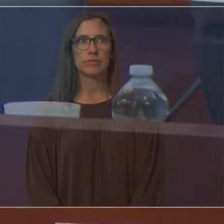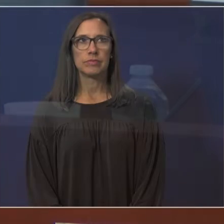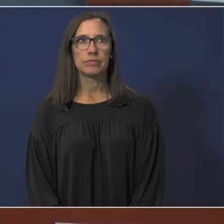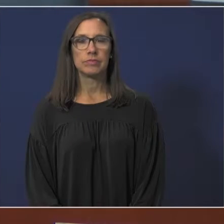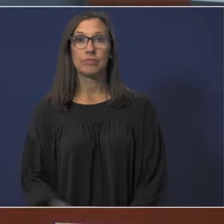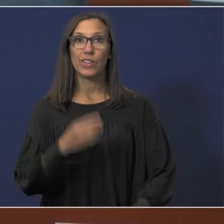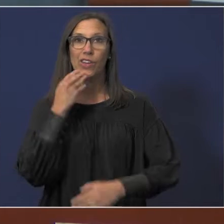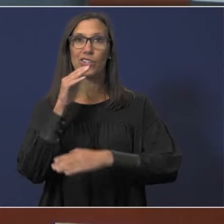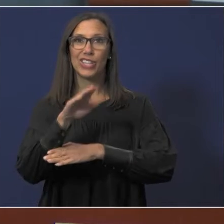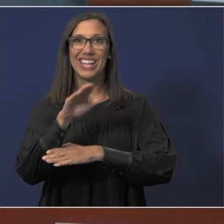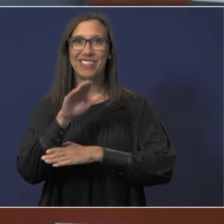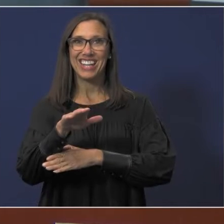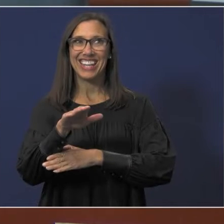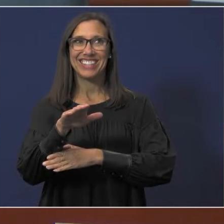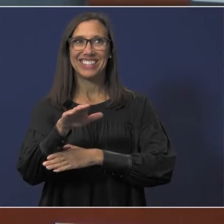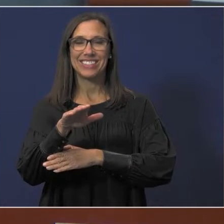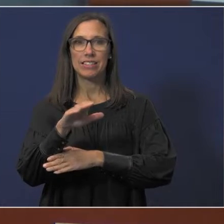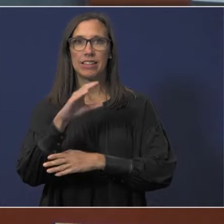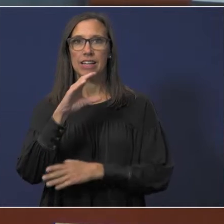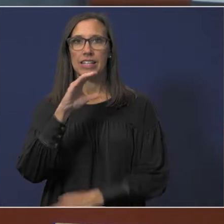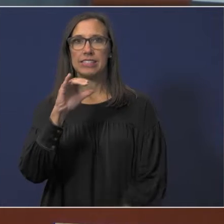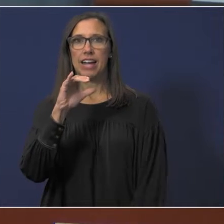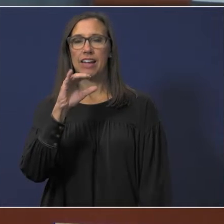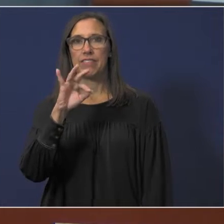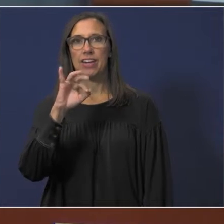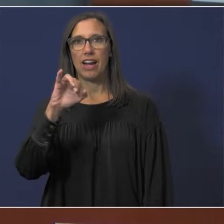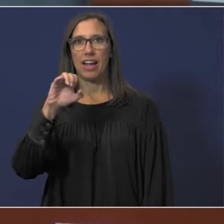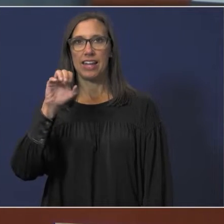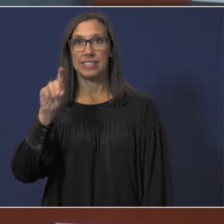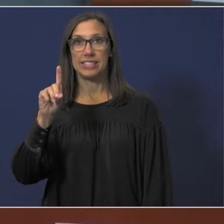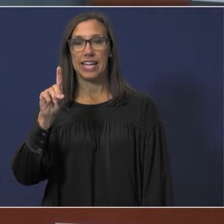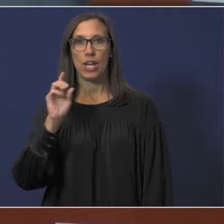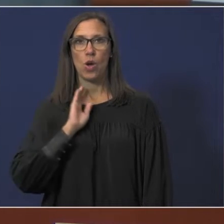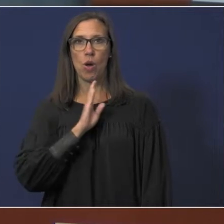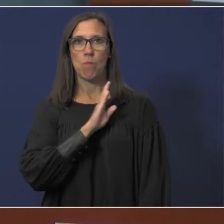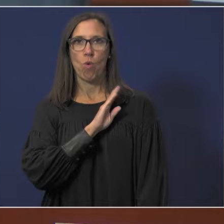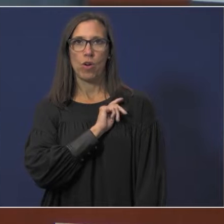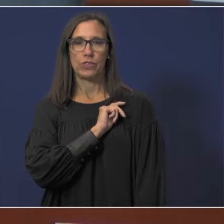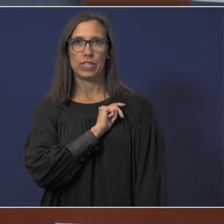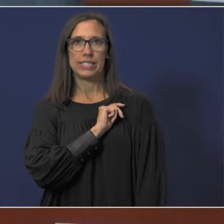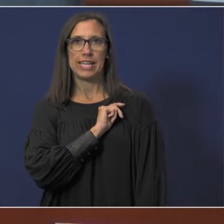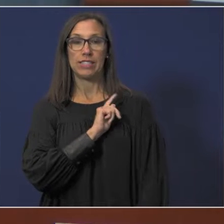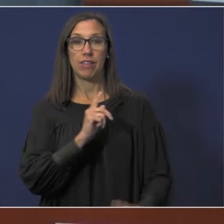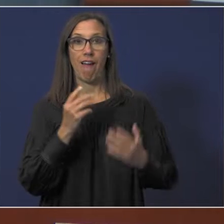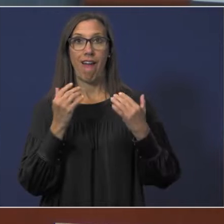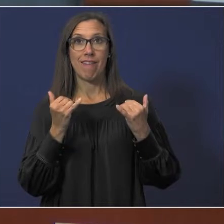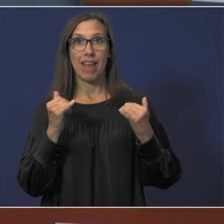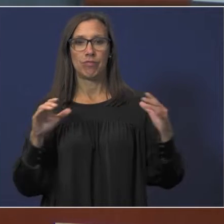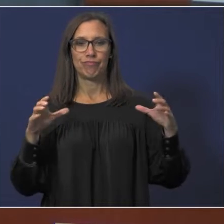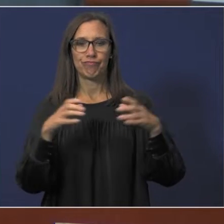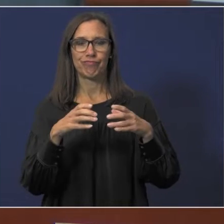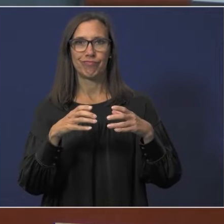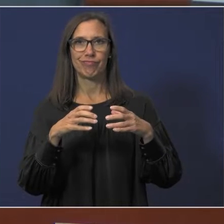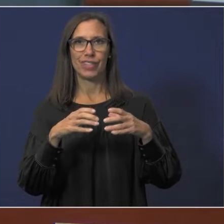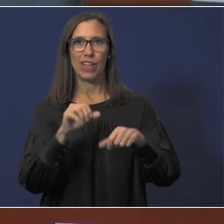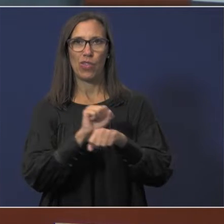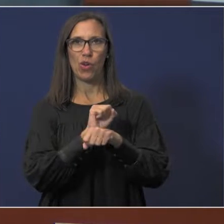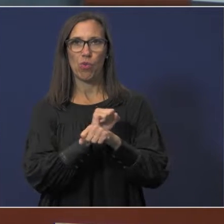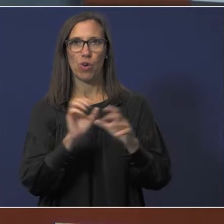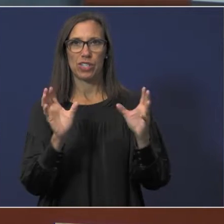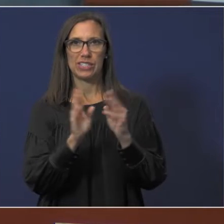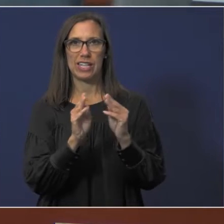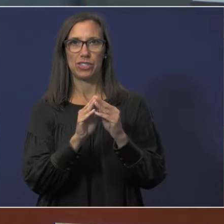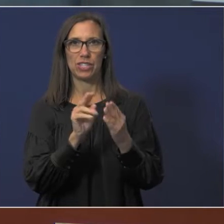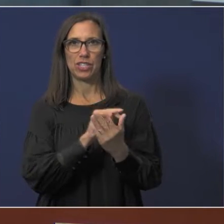Good evening. The Cypress-Fairbanks Independent School District Board of Trustees are now convened in a board work session on Thursday,